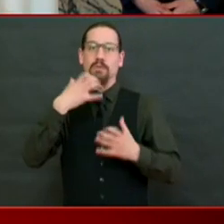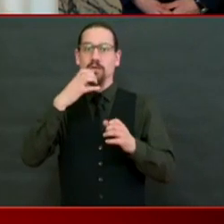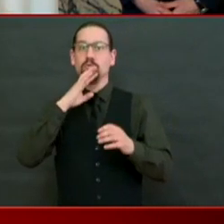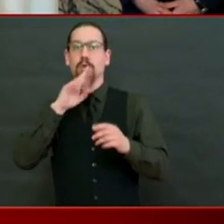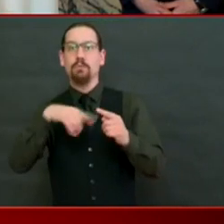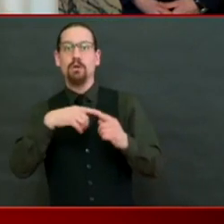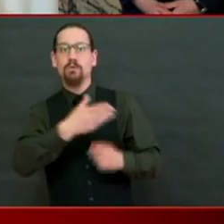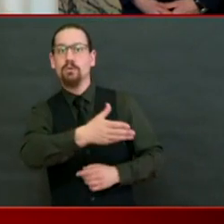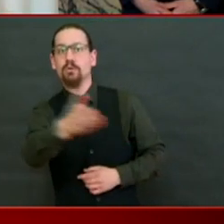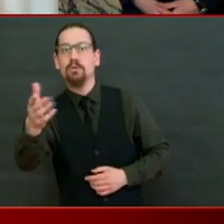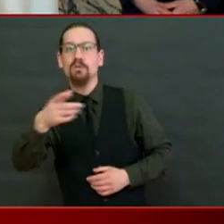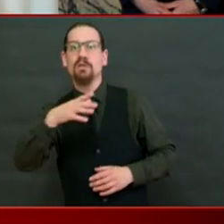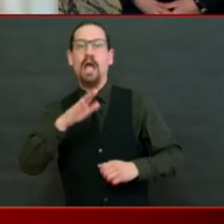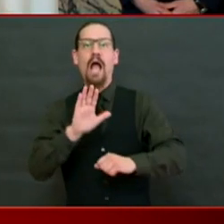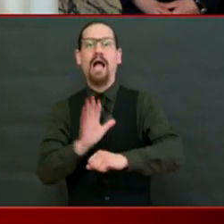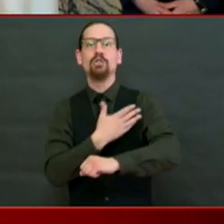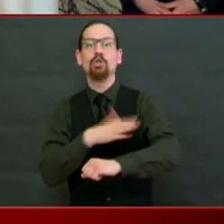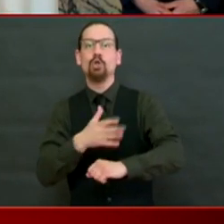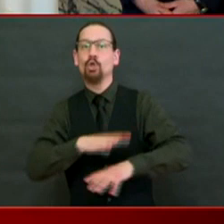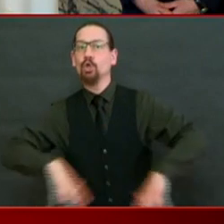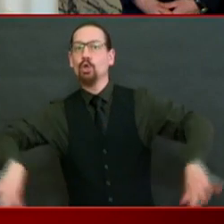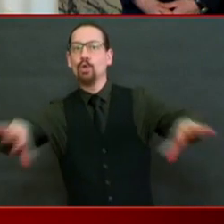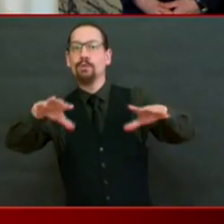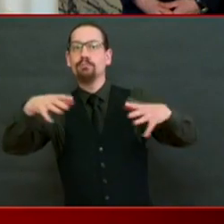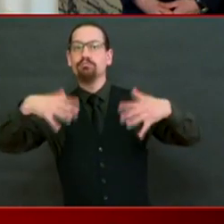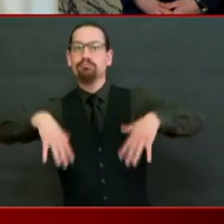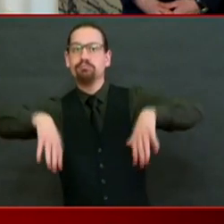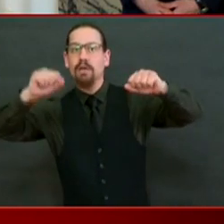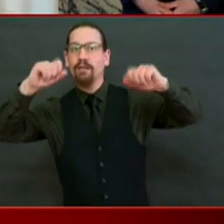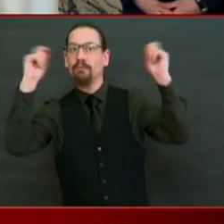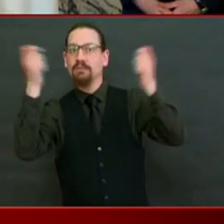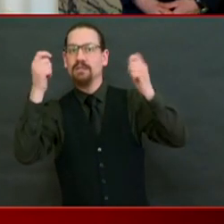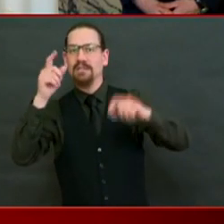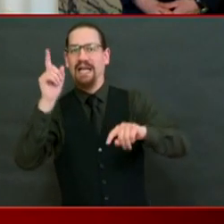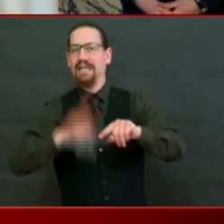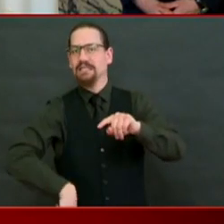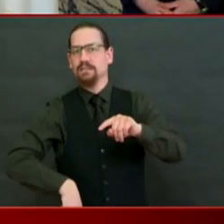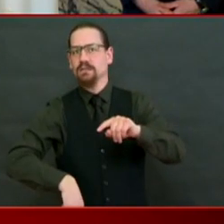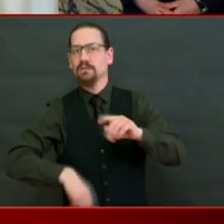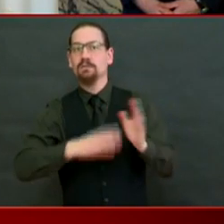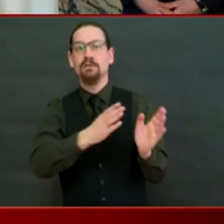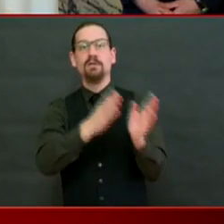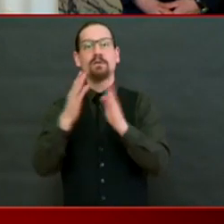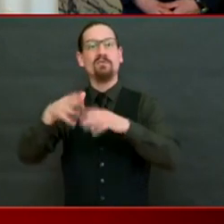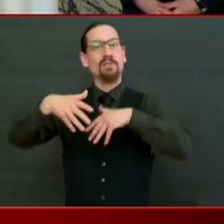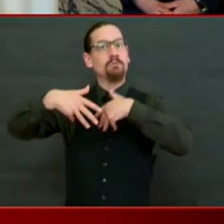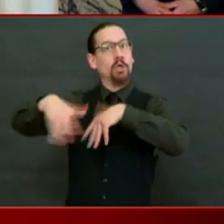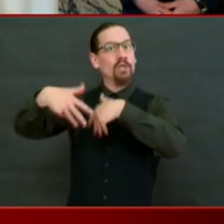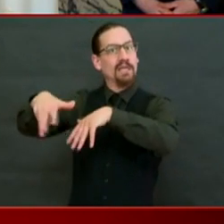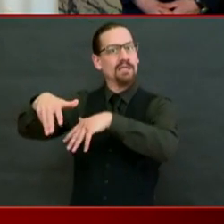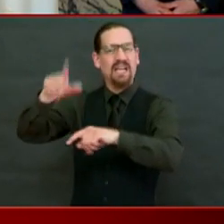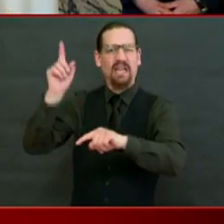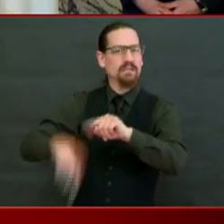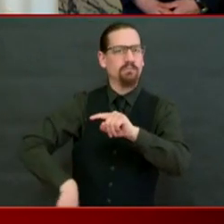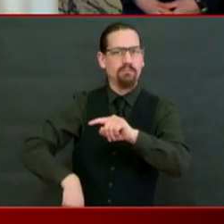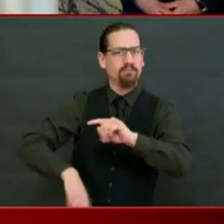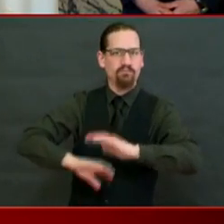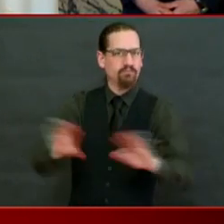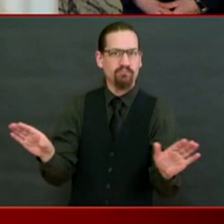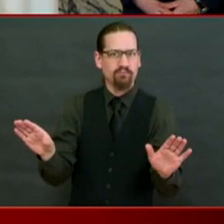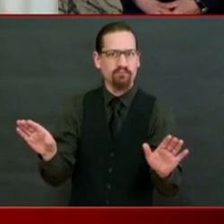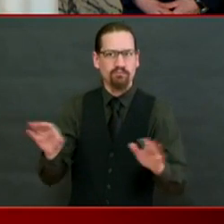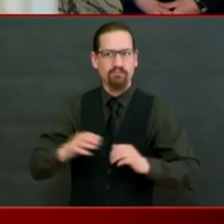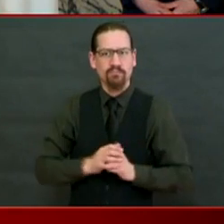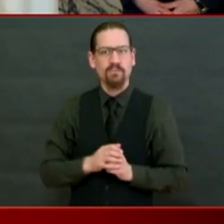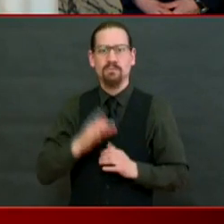festivals cannot happen, parades cannot happen. And it's just not safe, especially